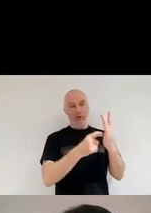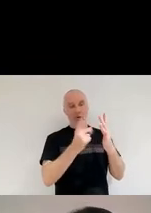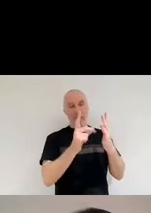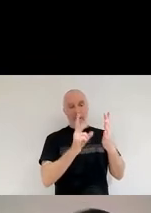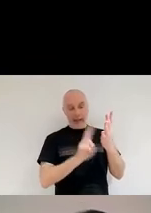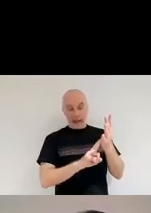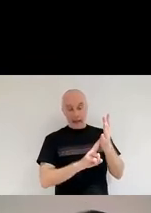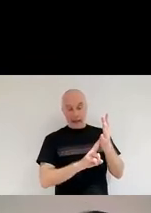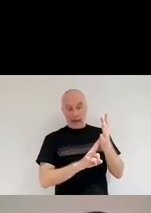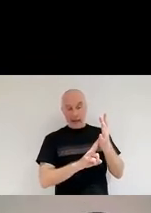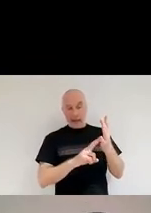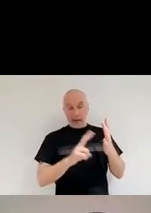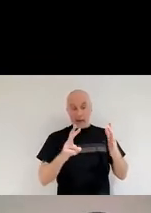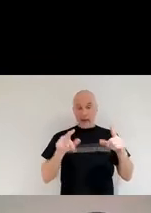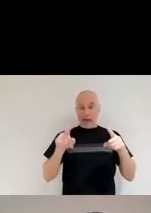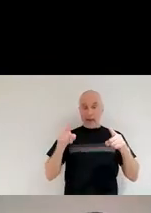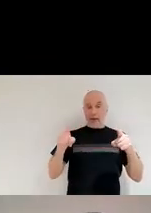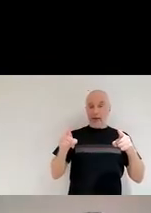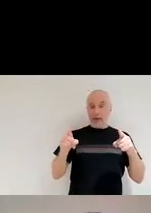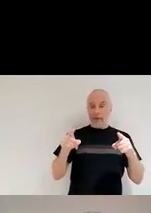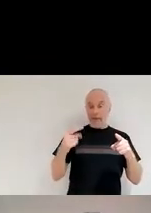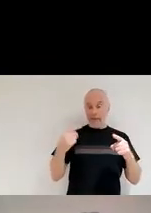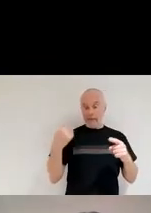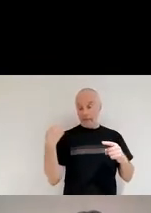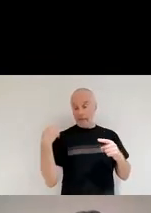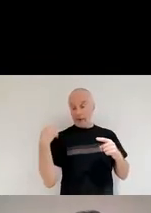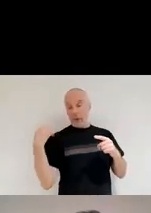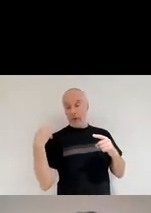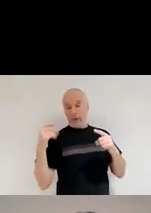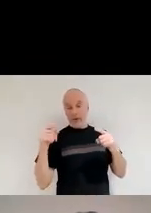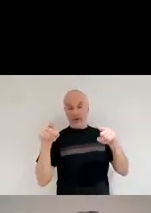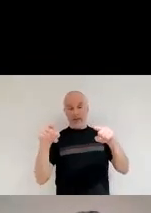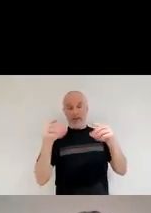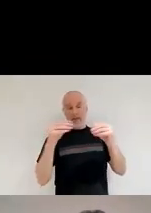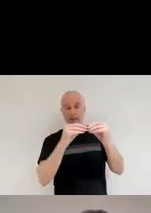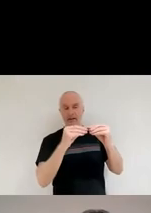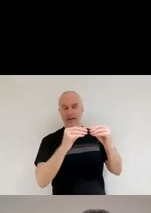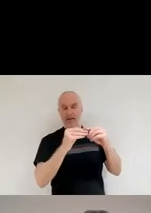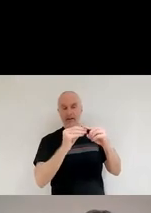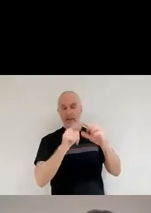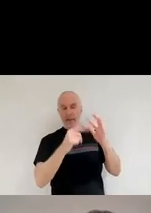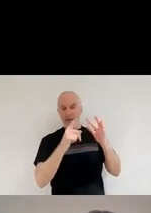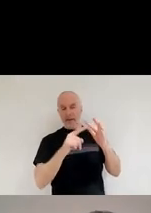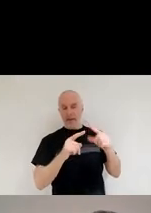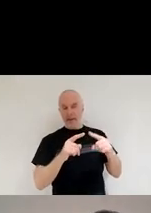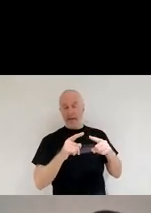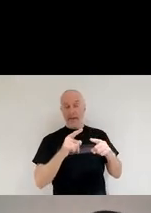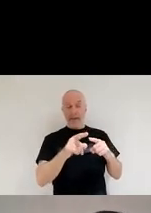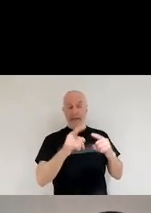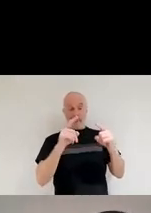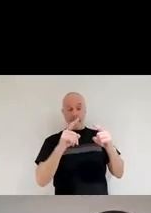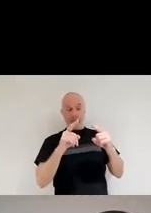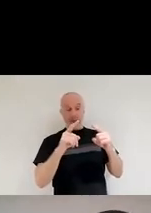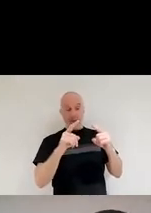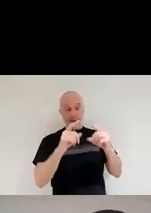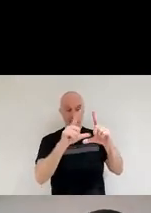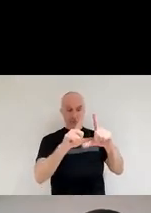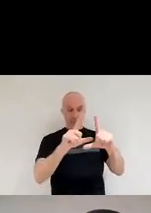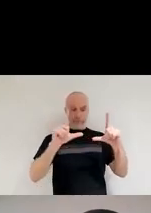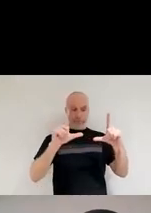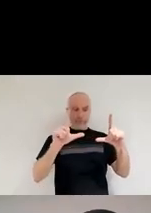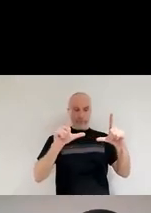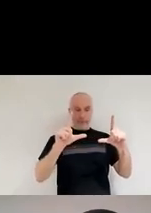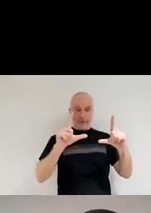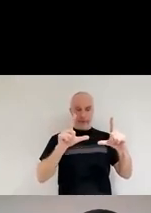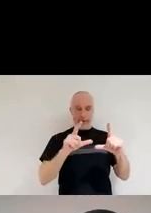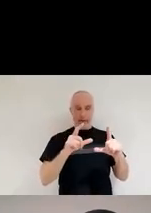and now we are looking at the shoulder of Orion, which is, which is Betelgeuse. And we looked at it and the star itself is actually this thing inside